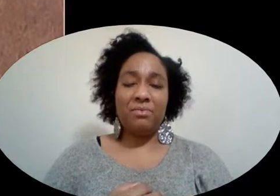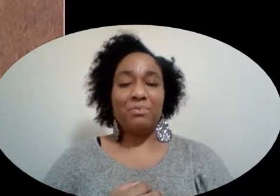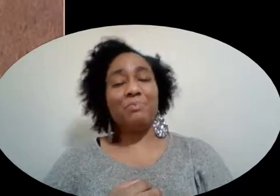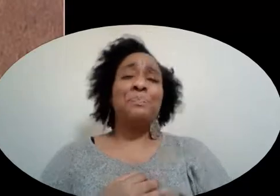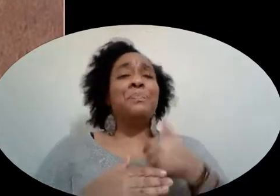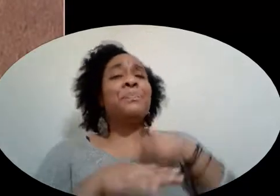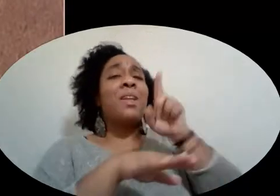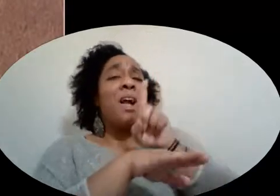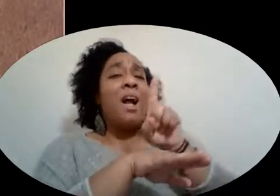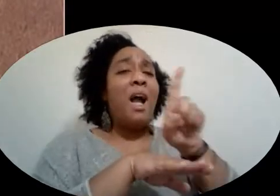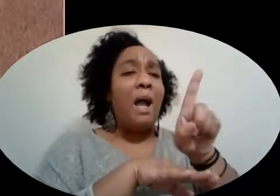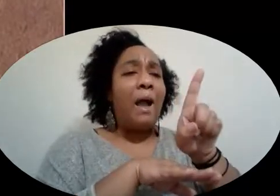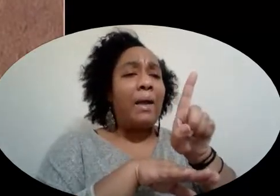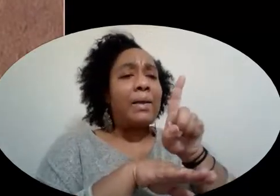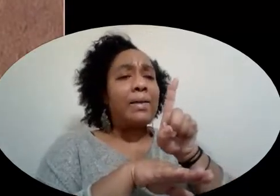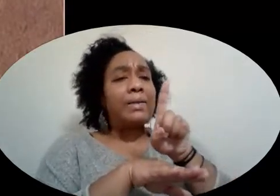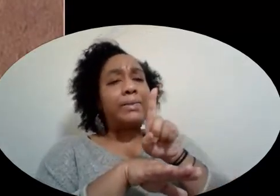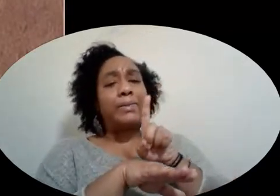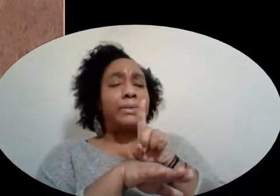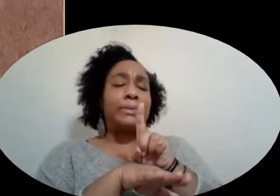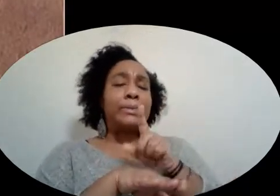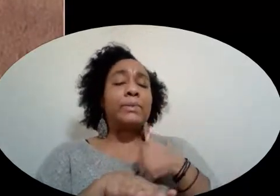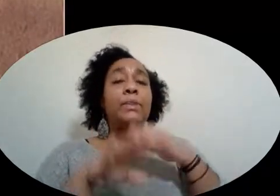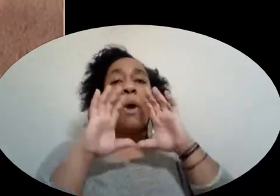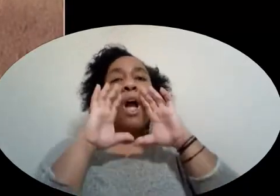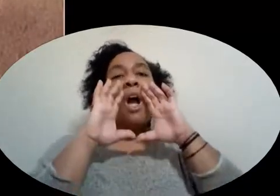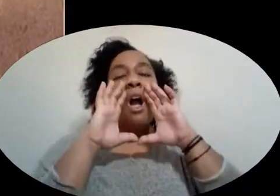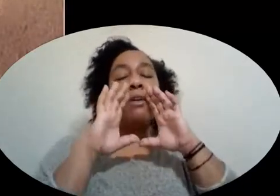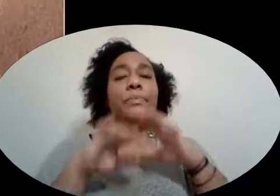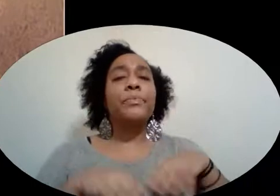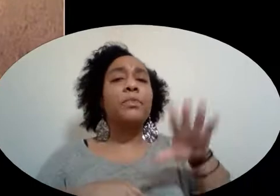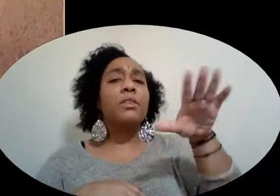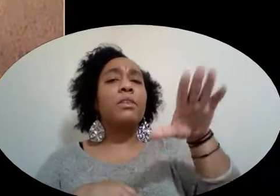I didn't want to just walk into someone else's house So I called